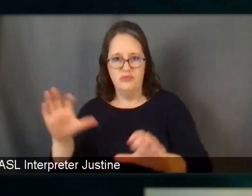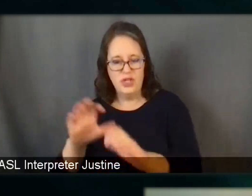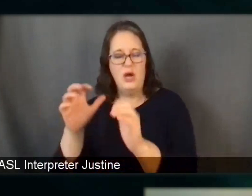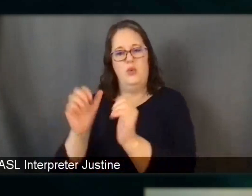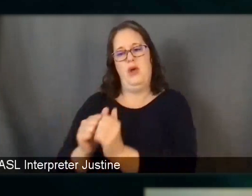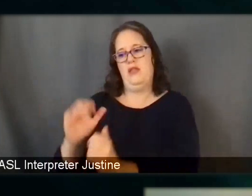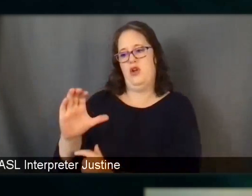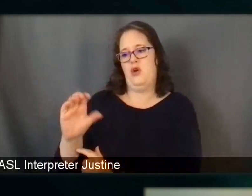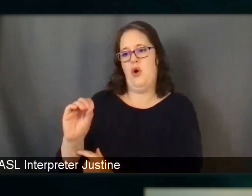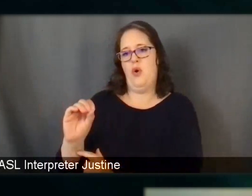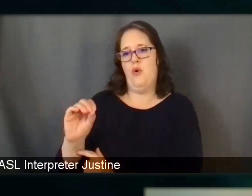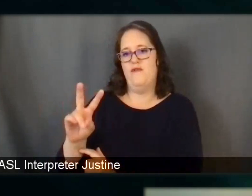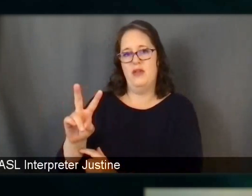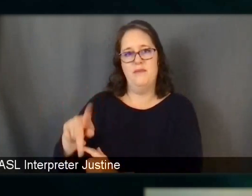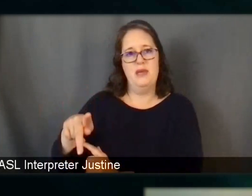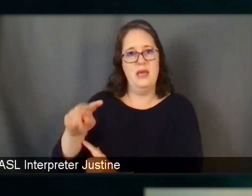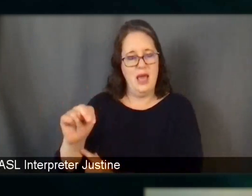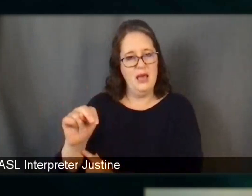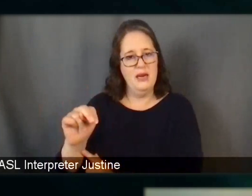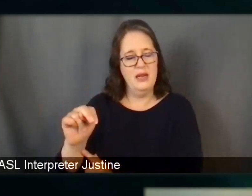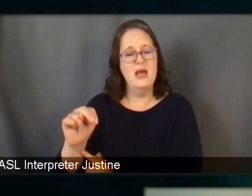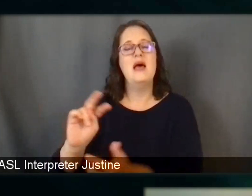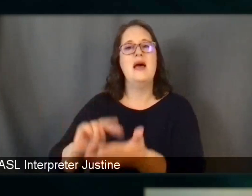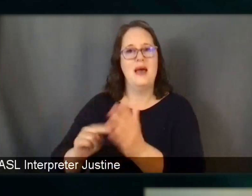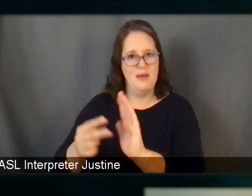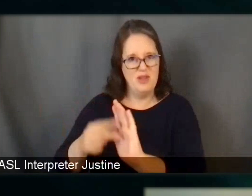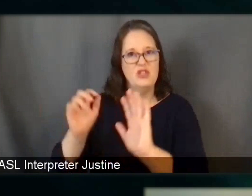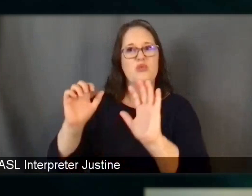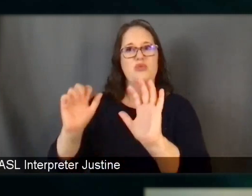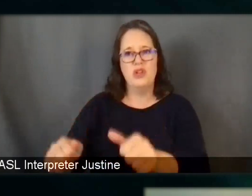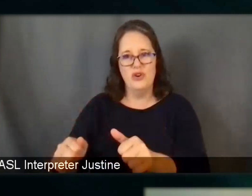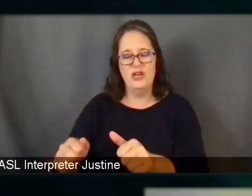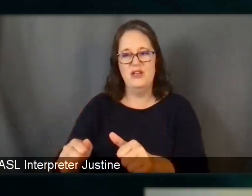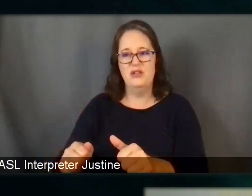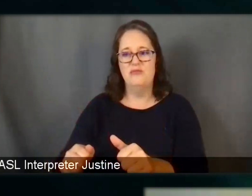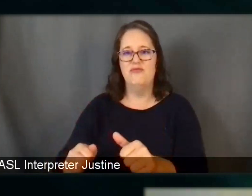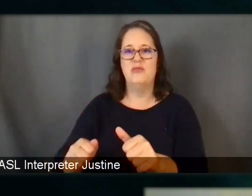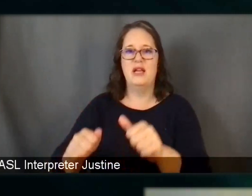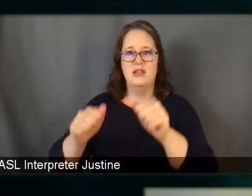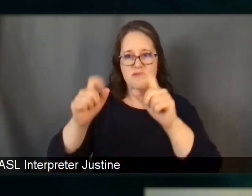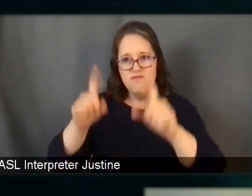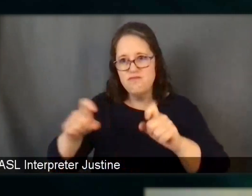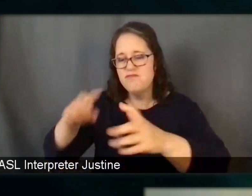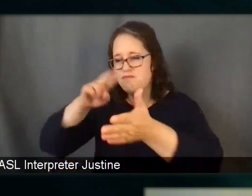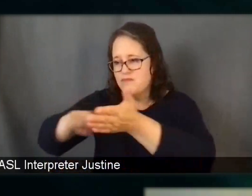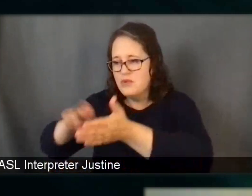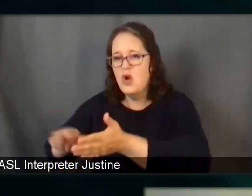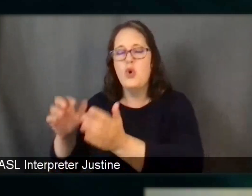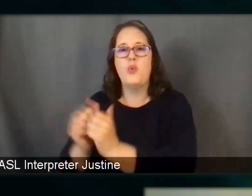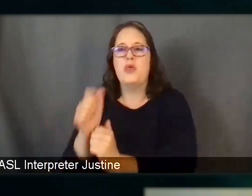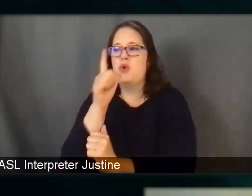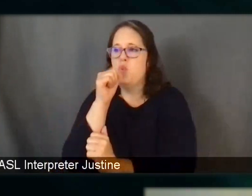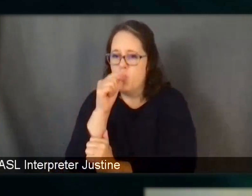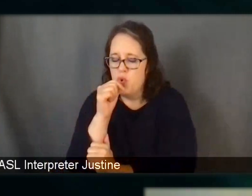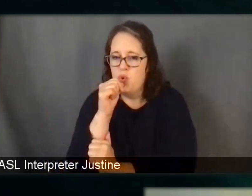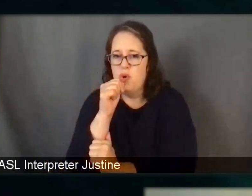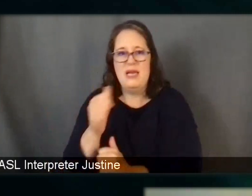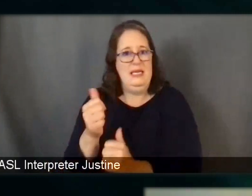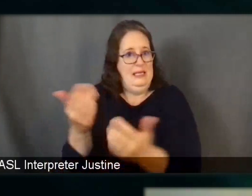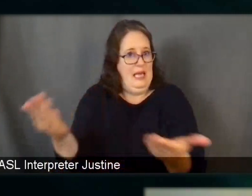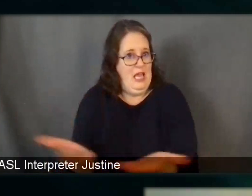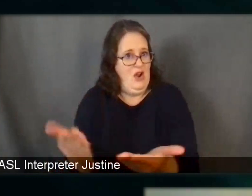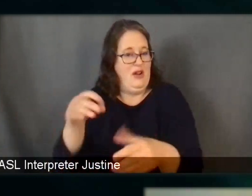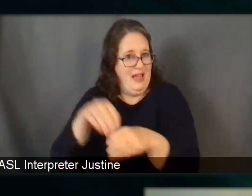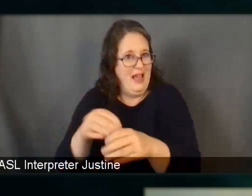populations of patients in the study that reflected the population of the U S which is really important in terms of being able to address,